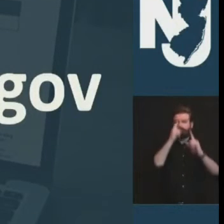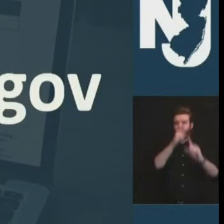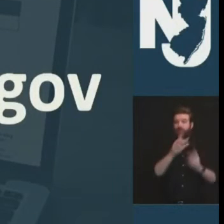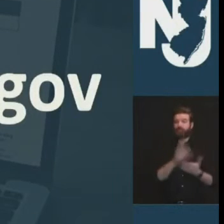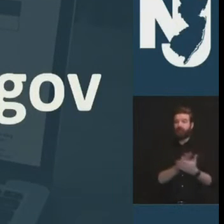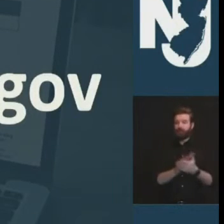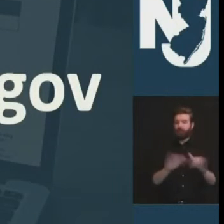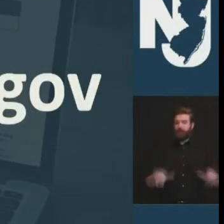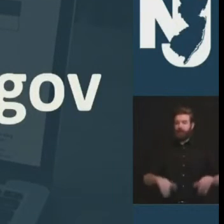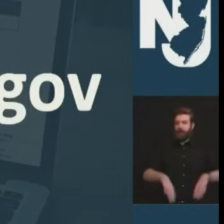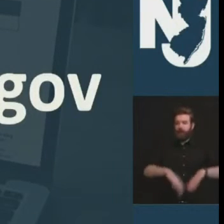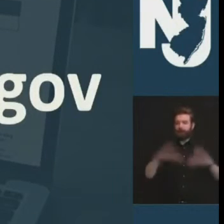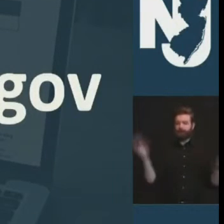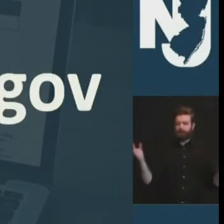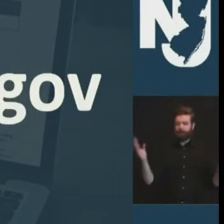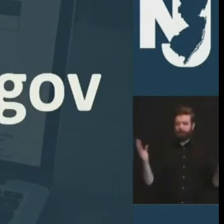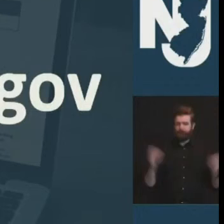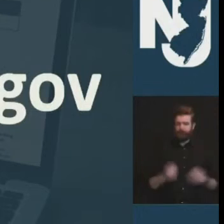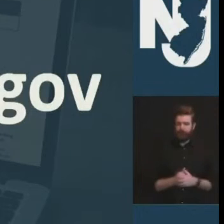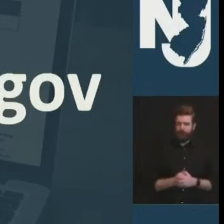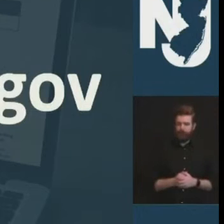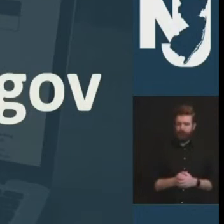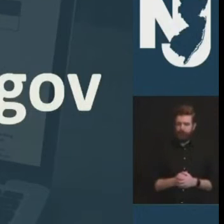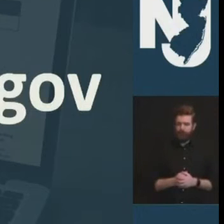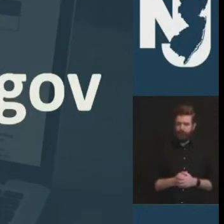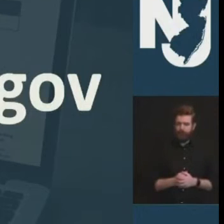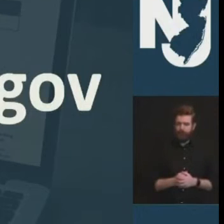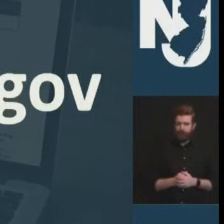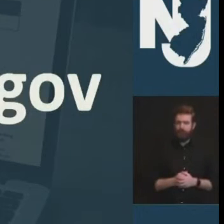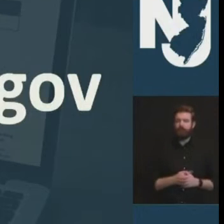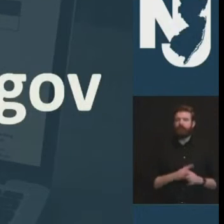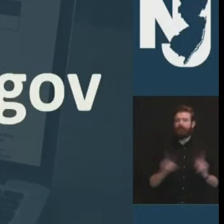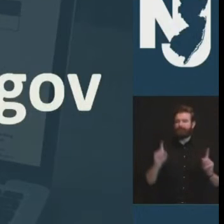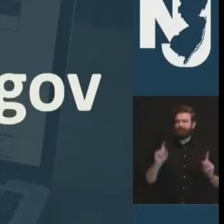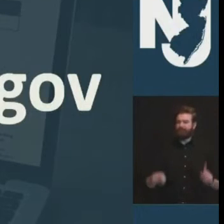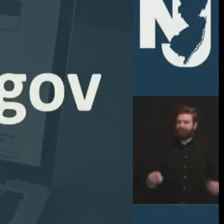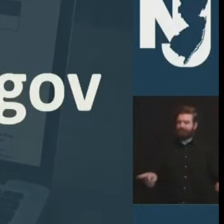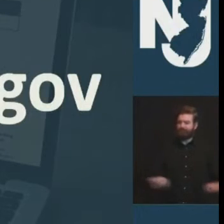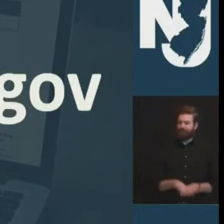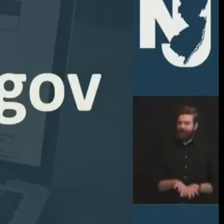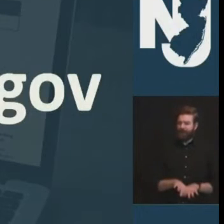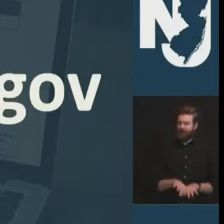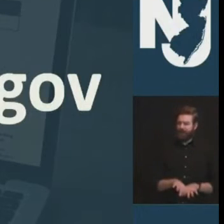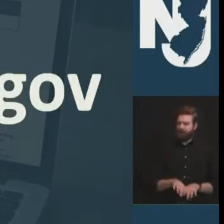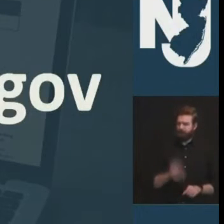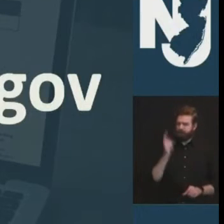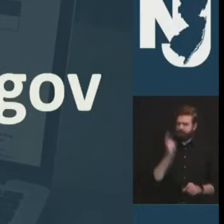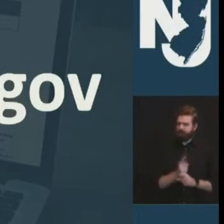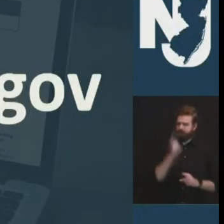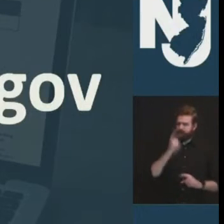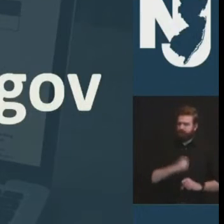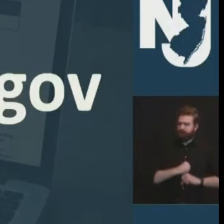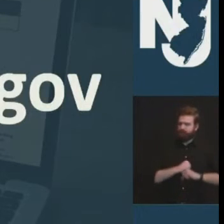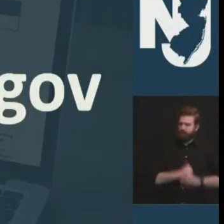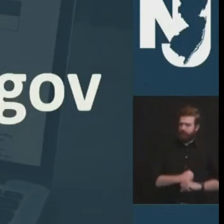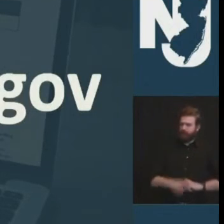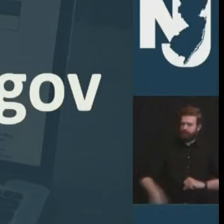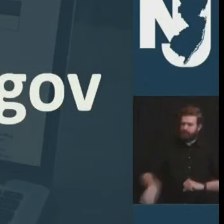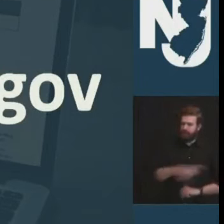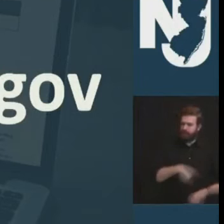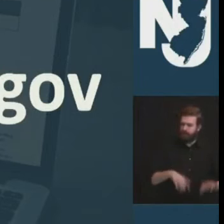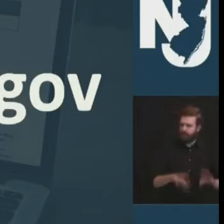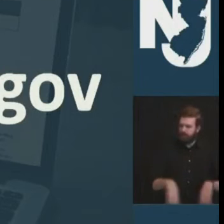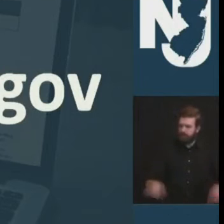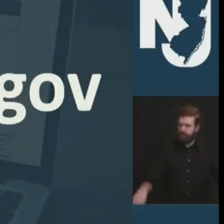strong and appropriate and responsible protections against in-school transmission in place the growing body of medical